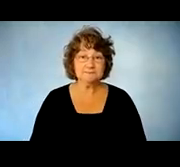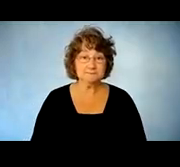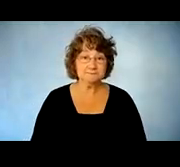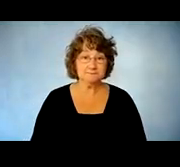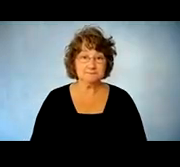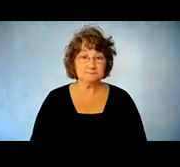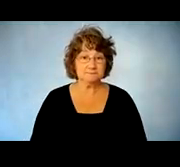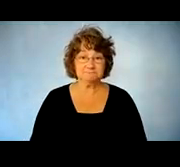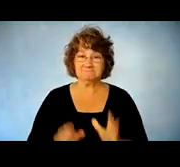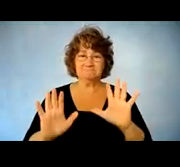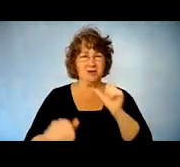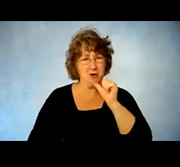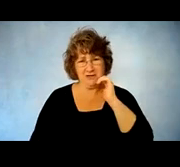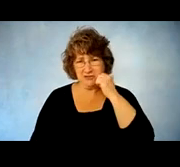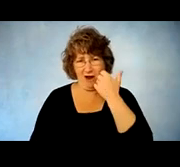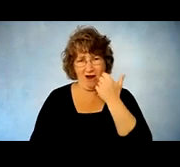please don't be shy